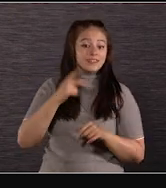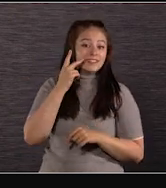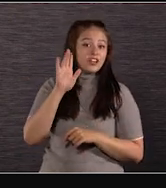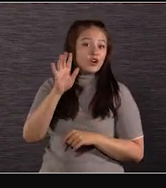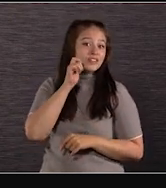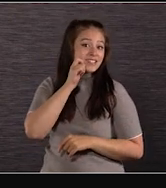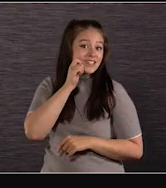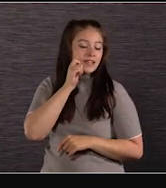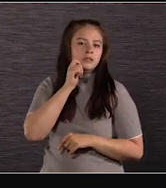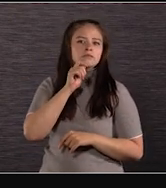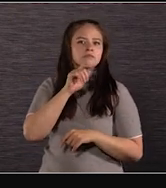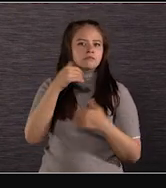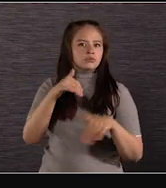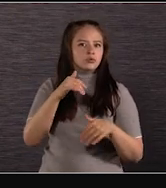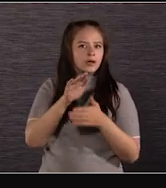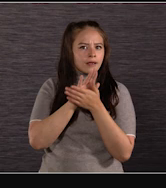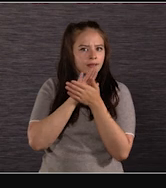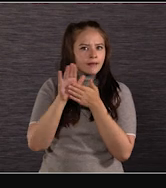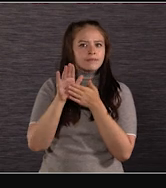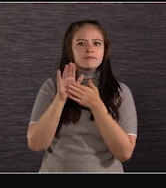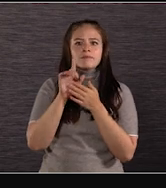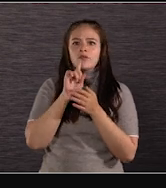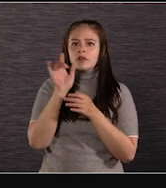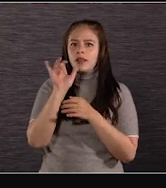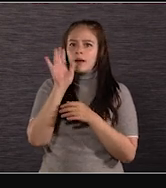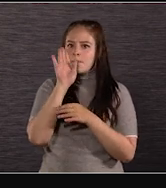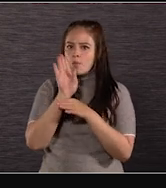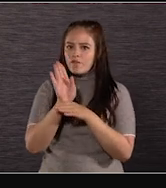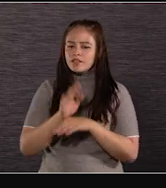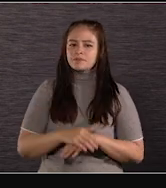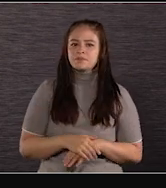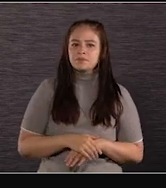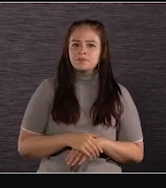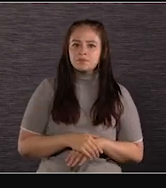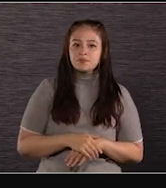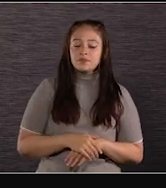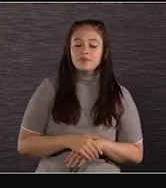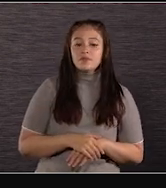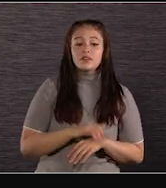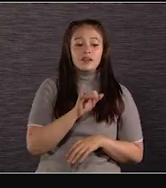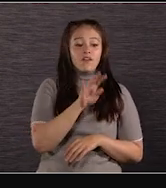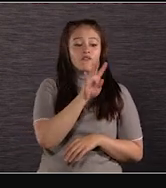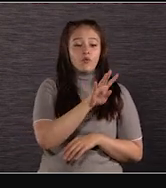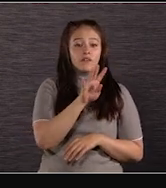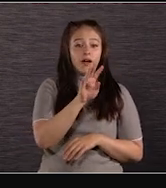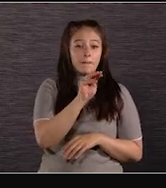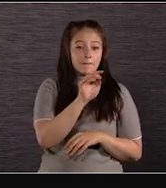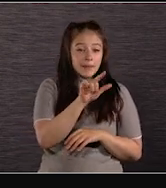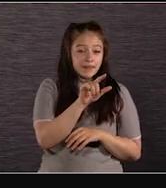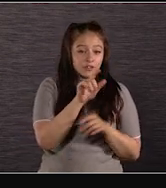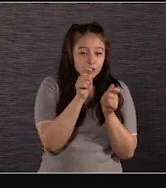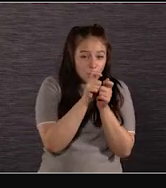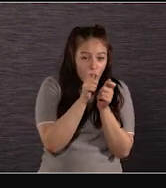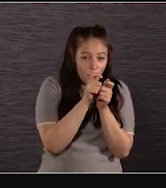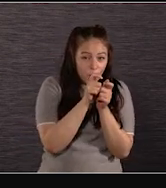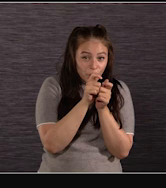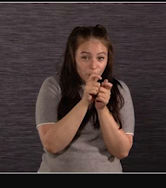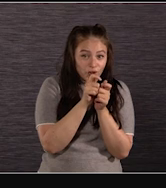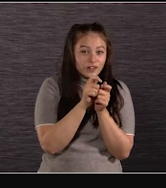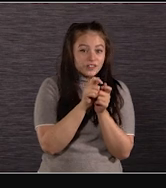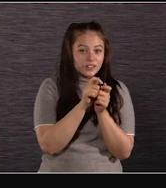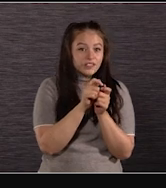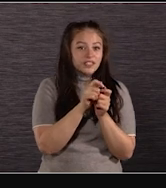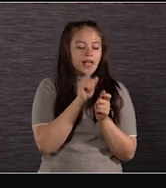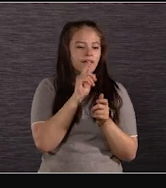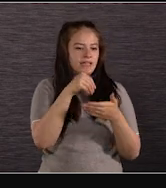very film-like. And the Venice Tube has a smaller form factor. It's about 44 millimeters smaller. It has internal recording,